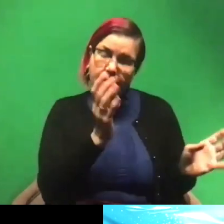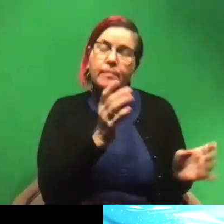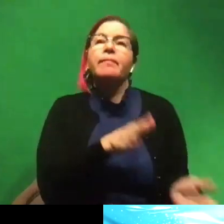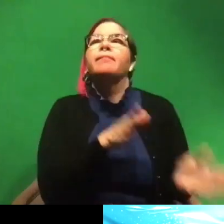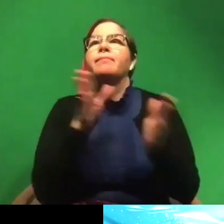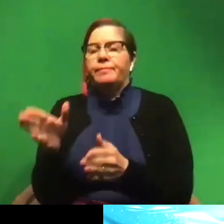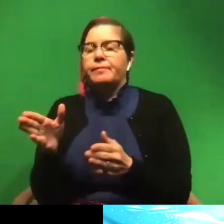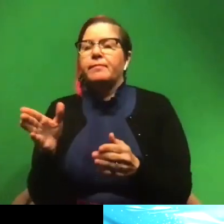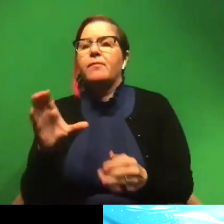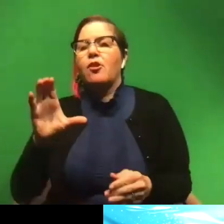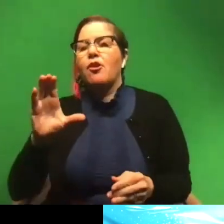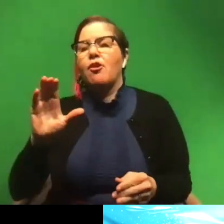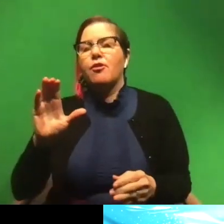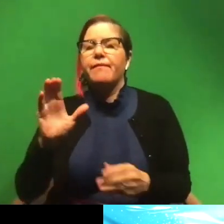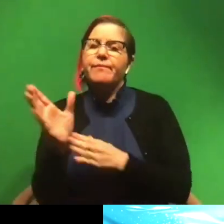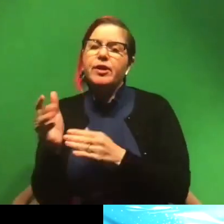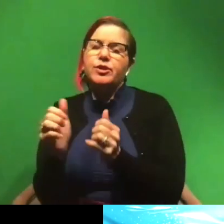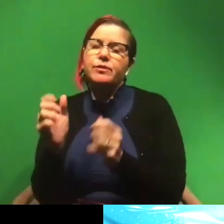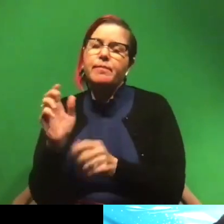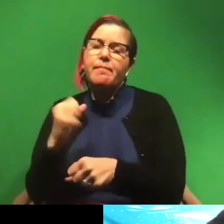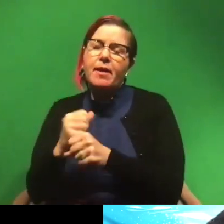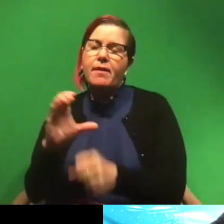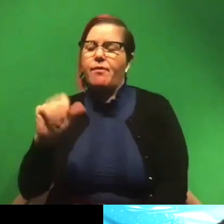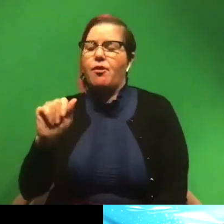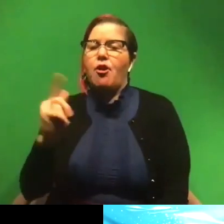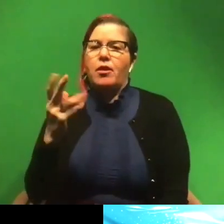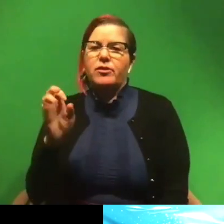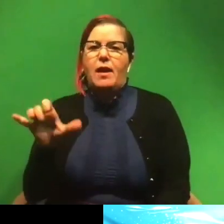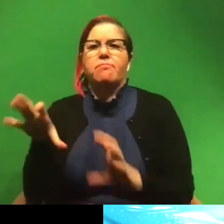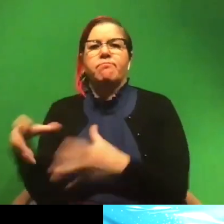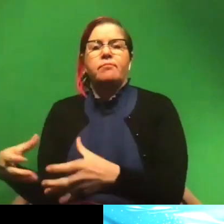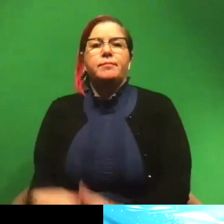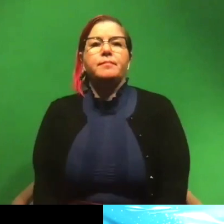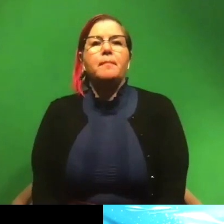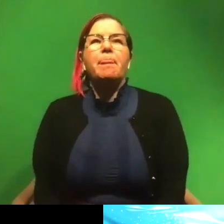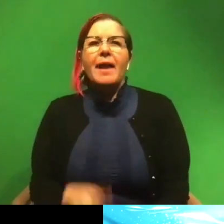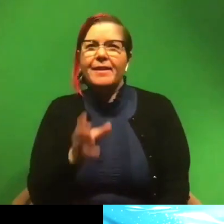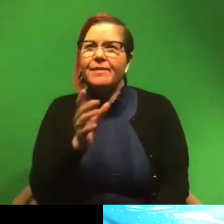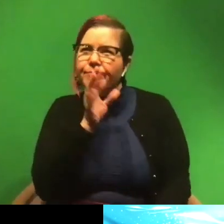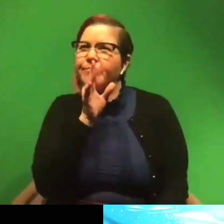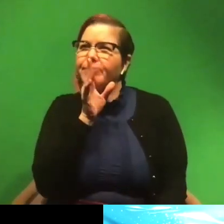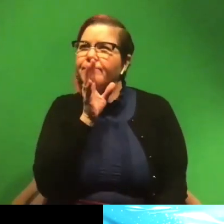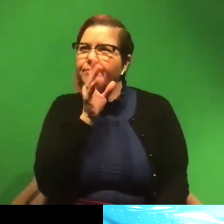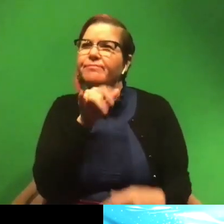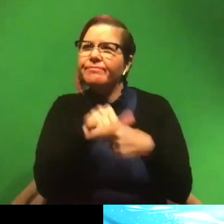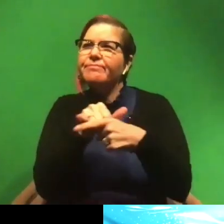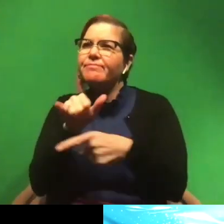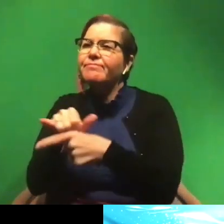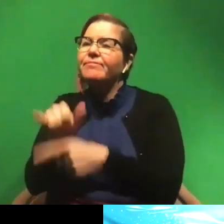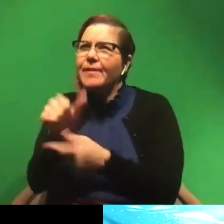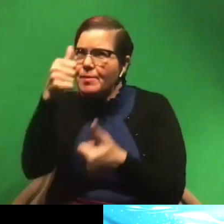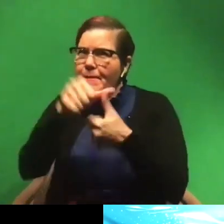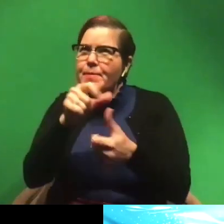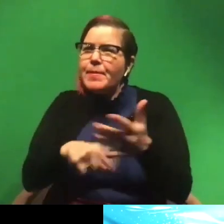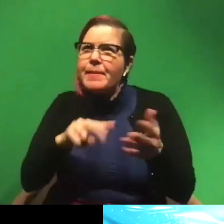we have cartilaginous fishes, which are the chondrychthians. Chondrychthians. Chondrychthians. I have to like say that multiple times to remember. Awesome.